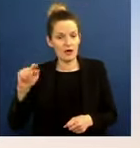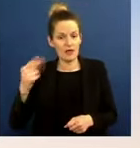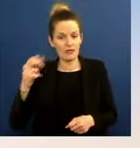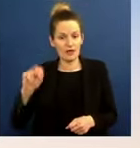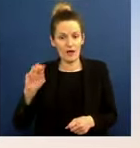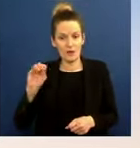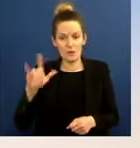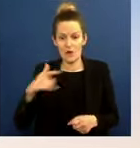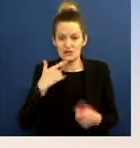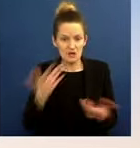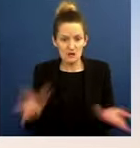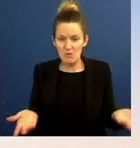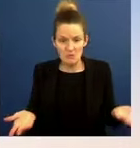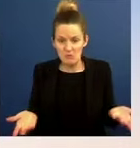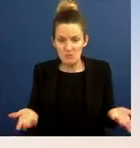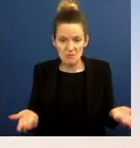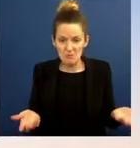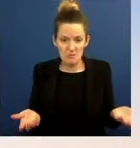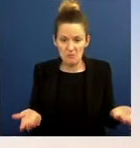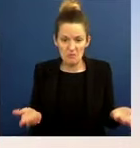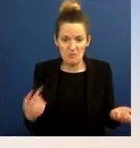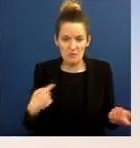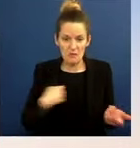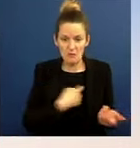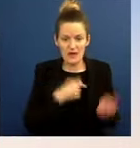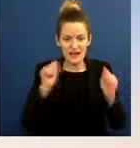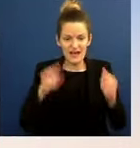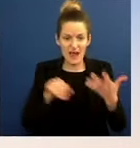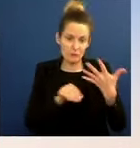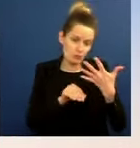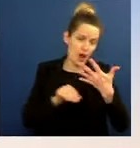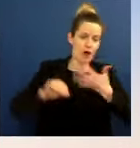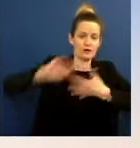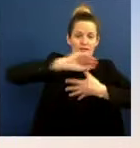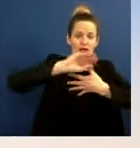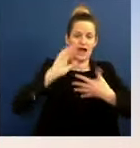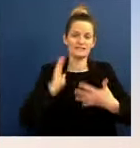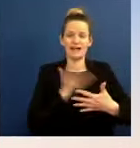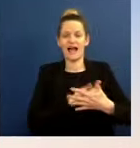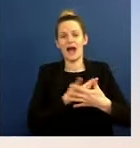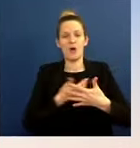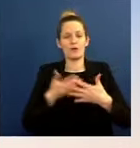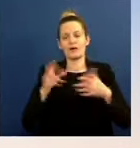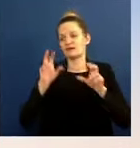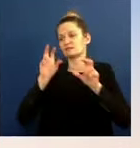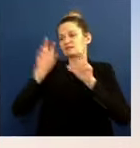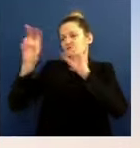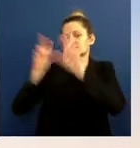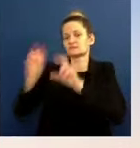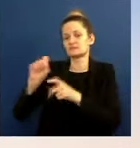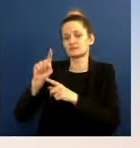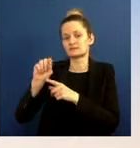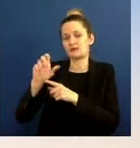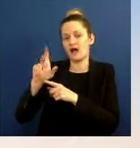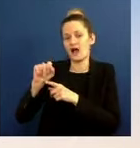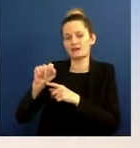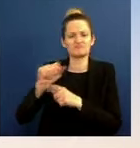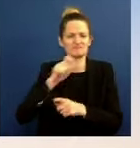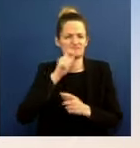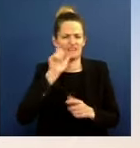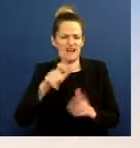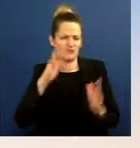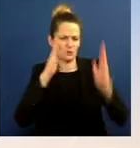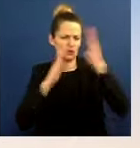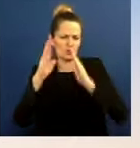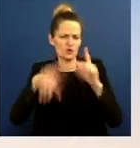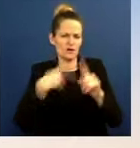prioritizes our shareholders as the first call on cash flow generation, not the drill bit. The CEO of Pioneer Natural Resources said, quote, we're not